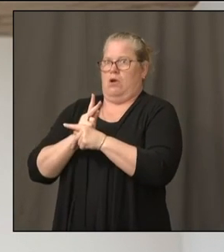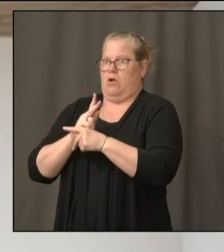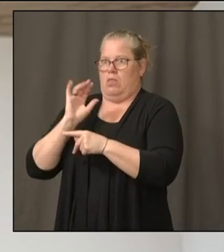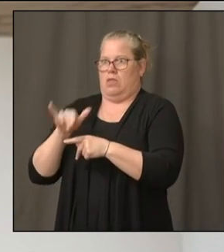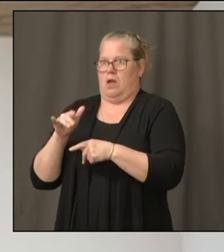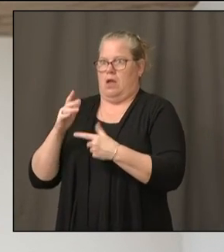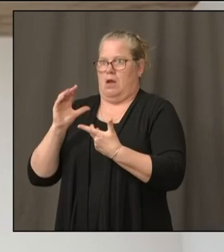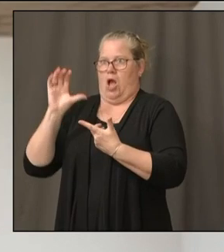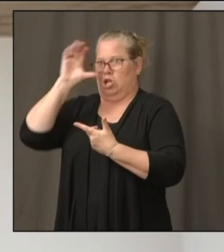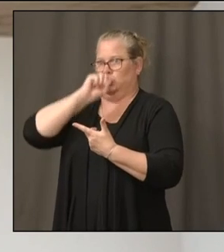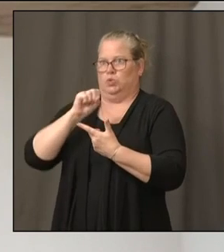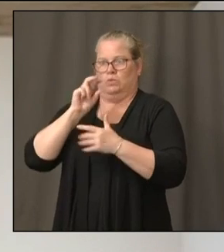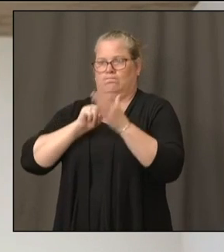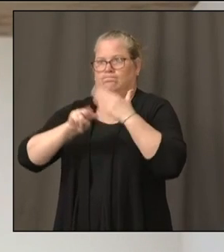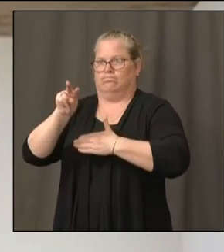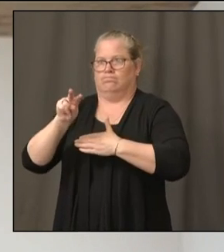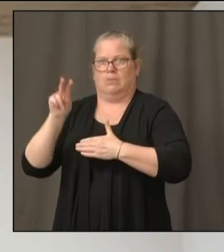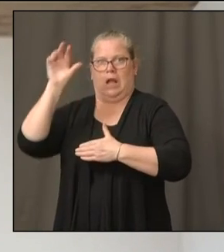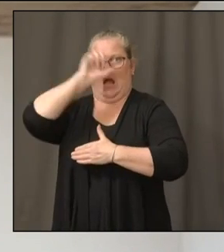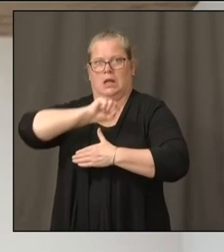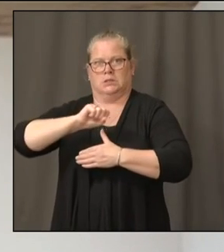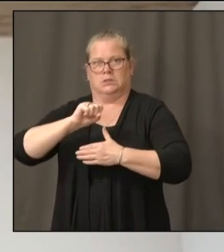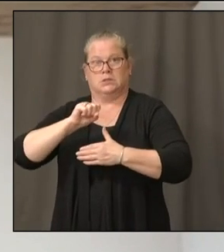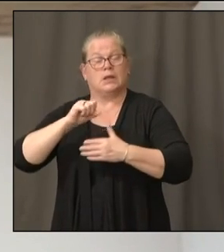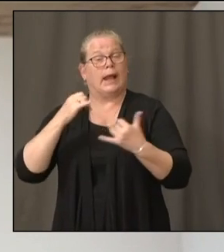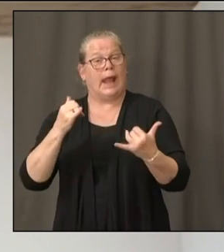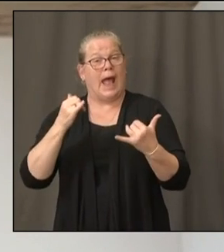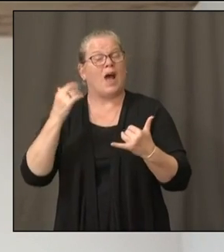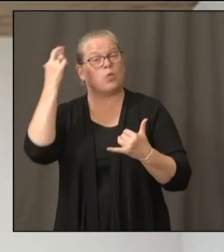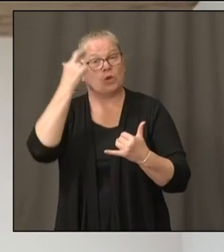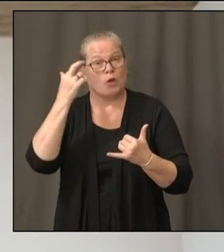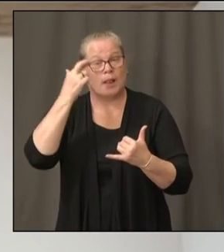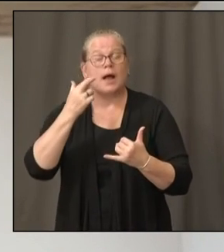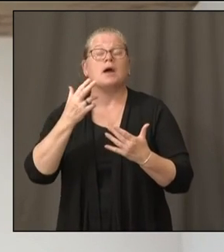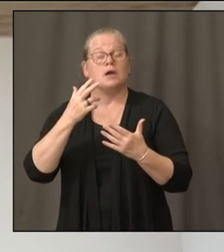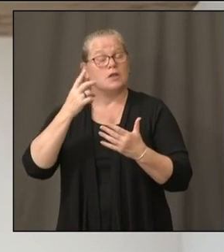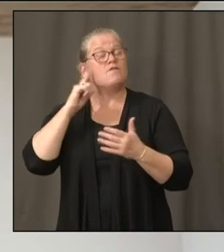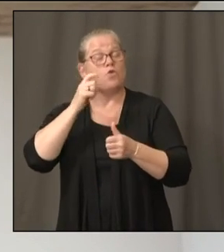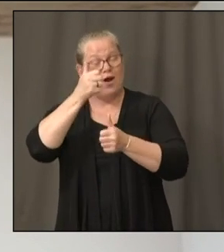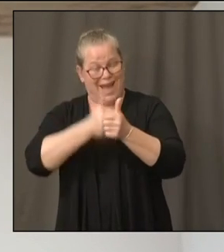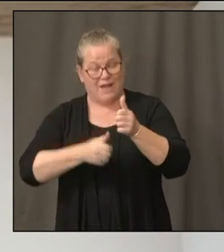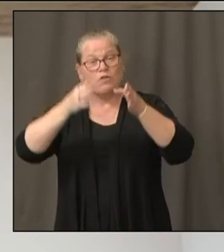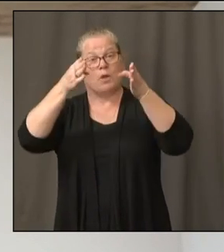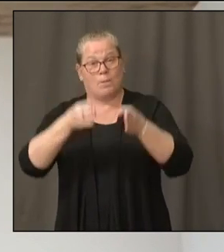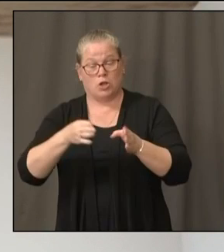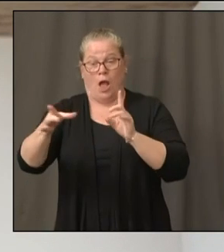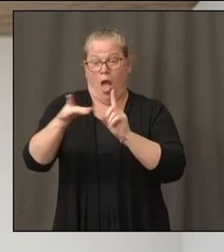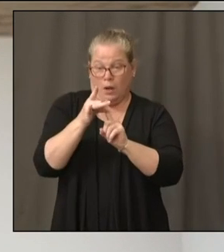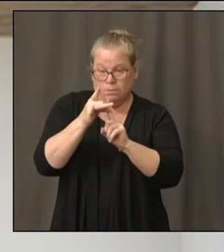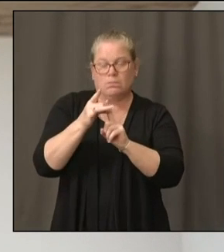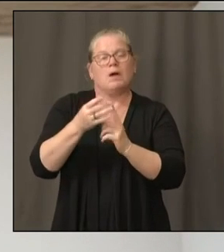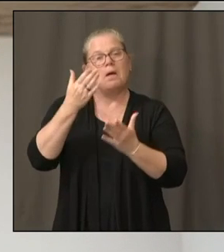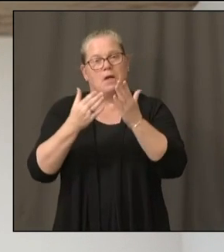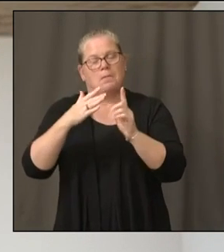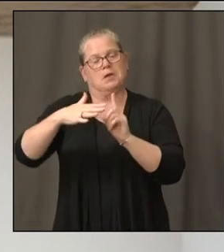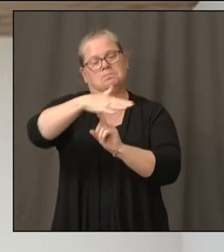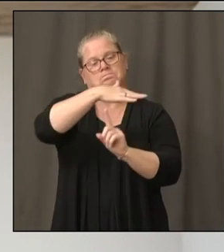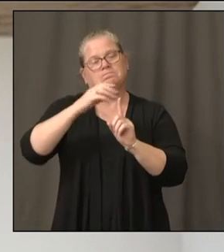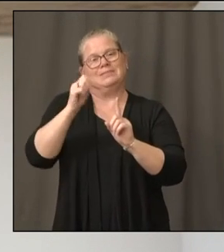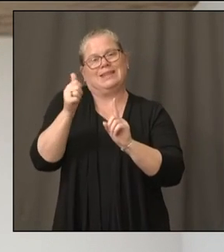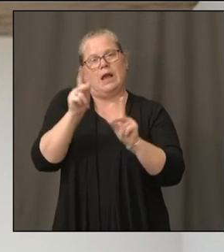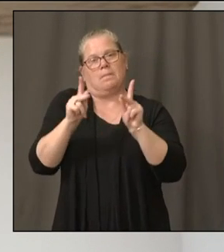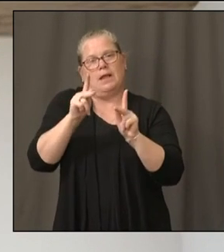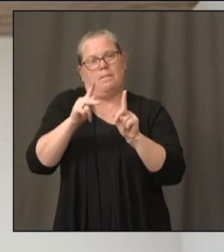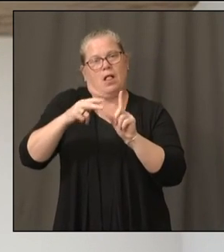1, which is also consistent with national recommendations. So for every confirmed case, there's probably 10 people who are infected.